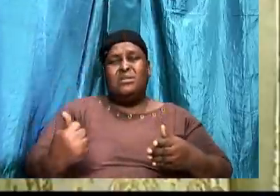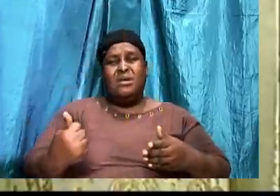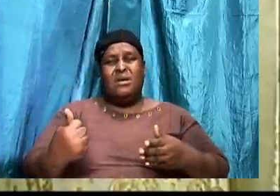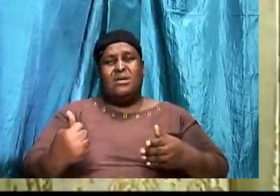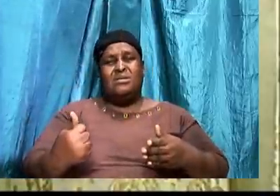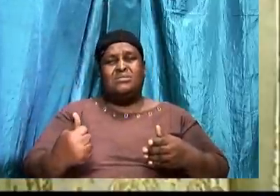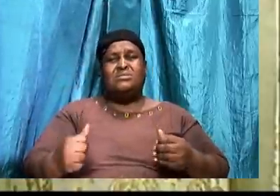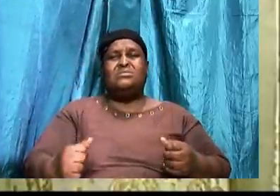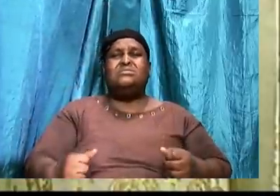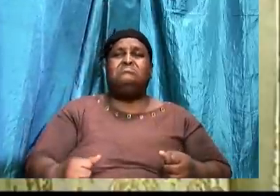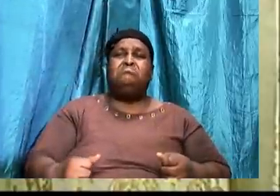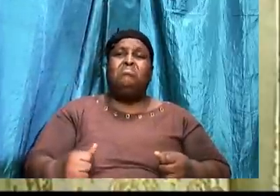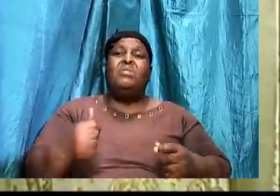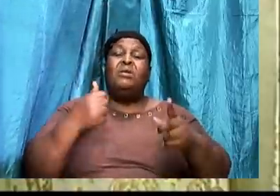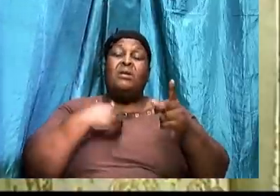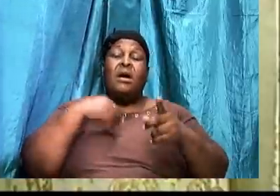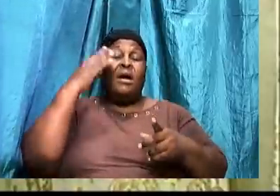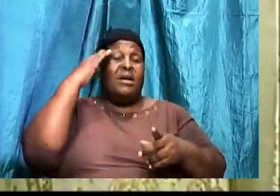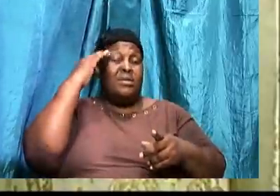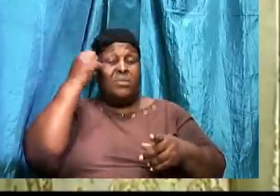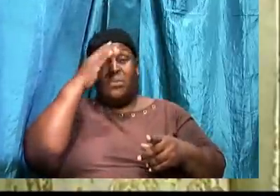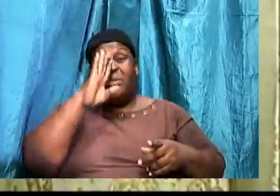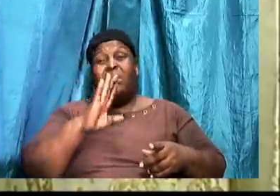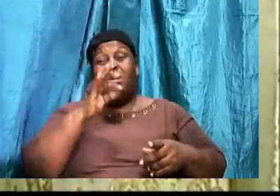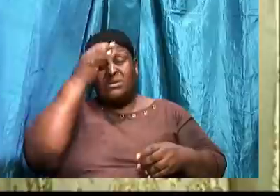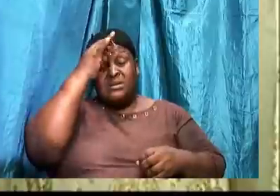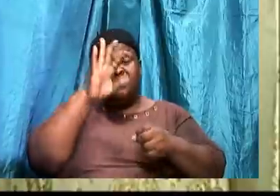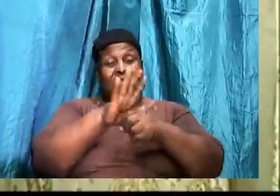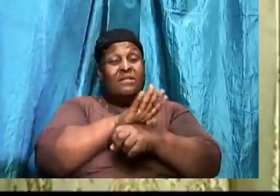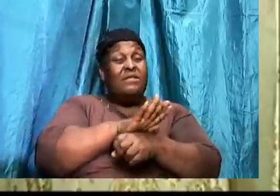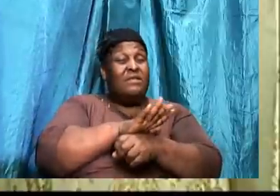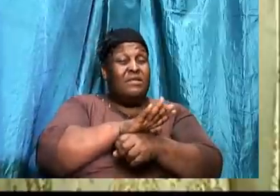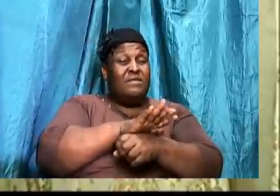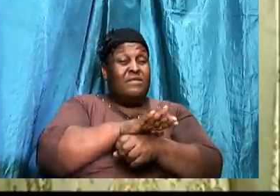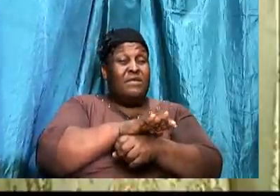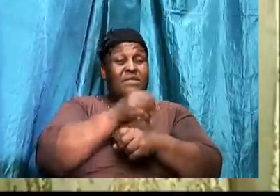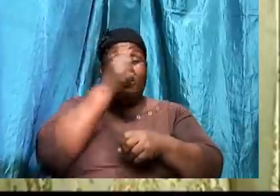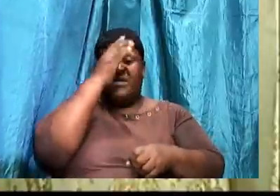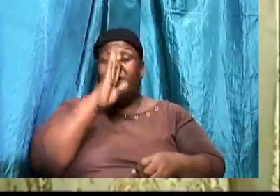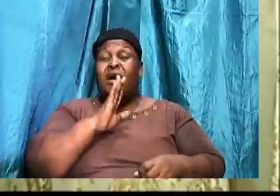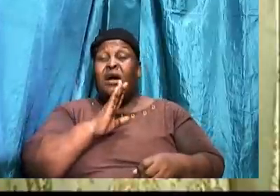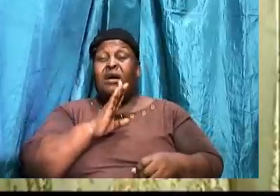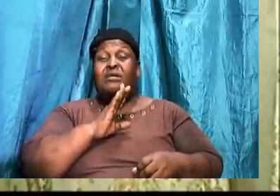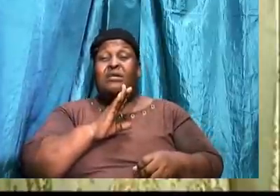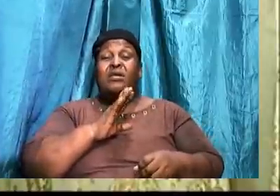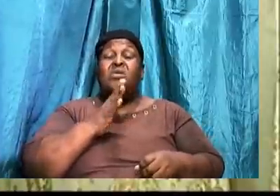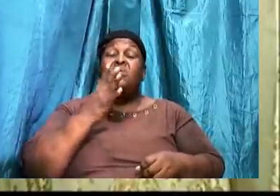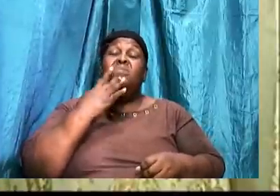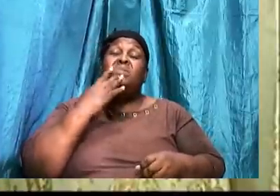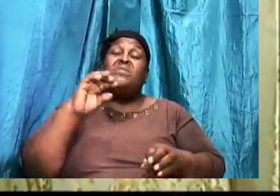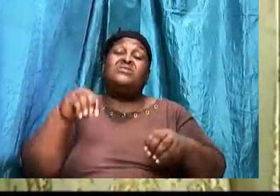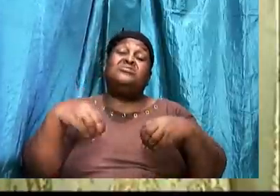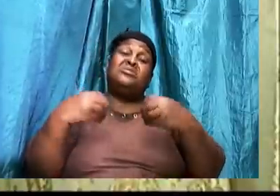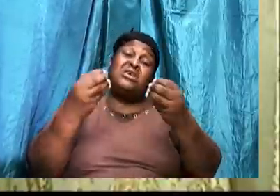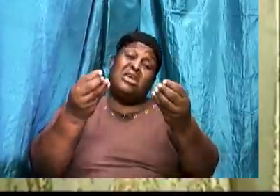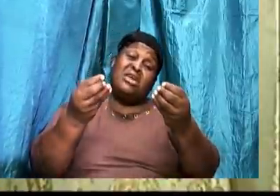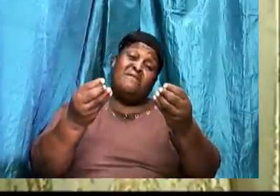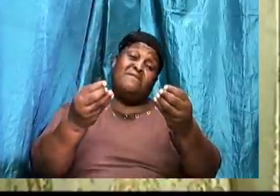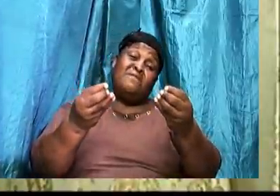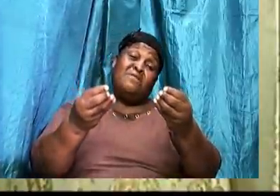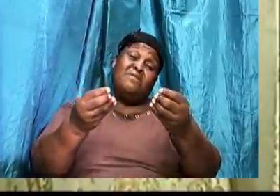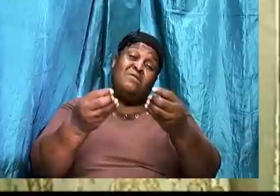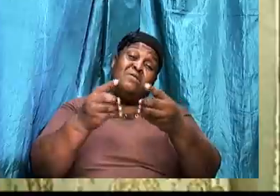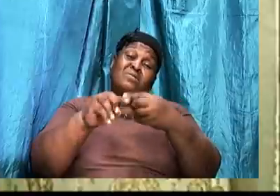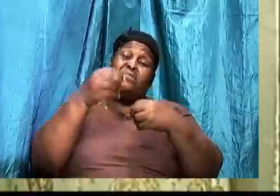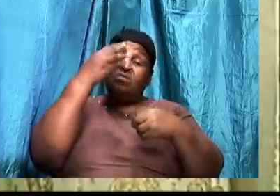I know. For a fact. That God. Is a faithful. God. And would. Rather to give God. What is due.